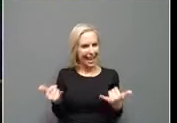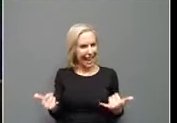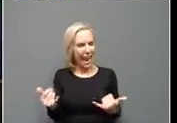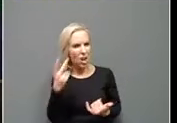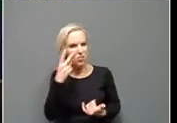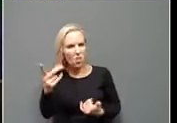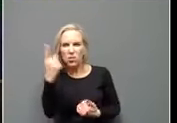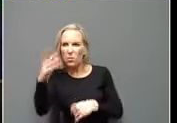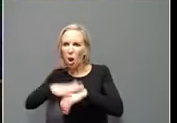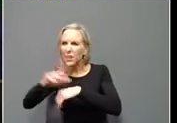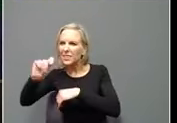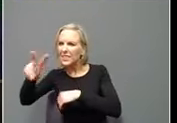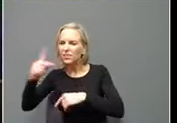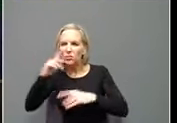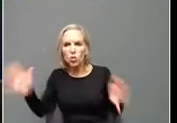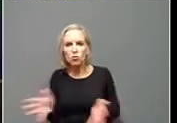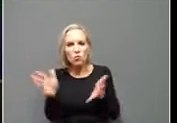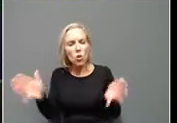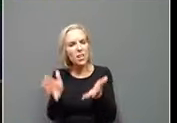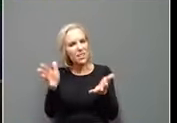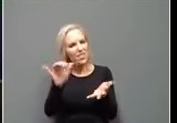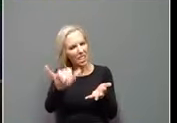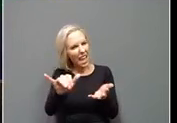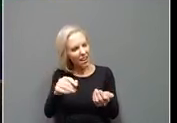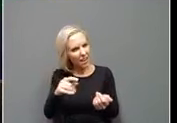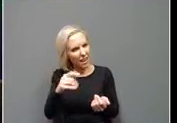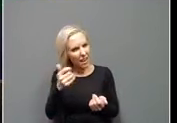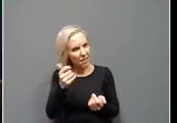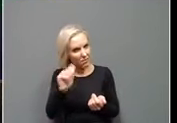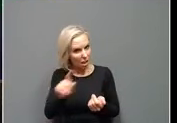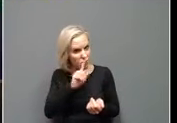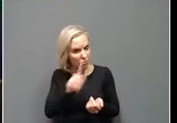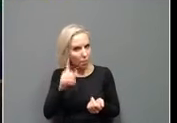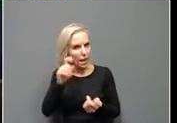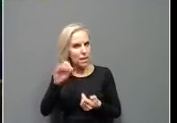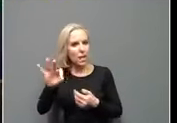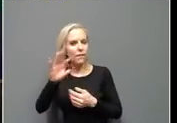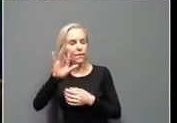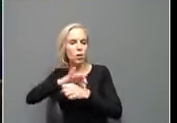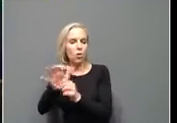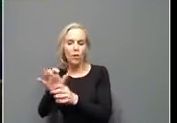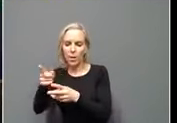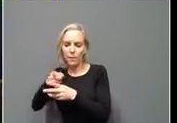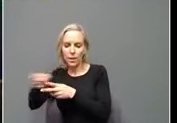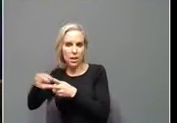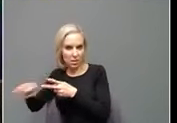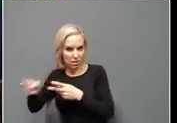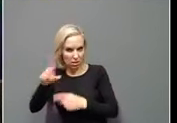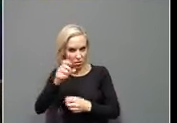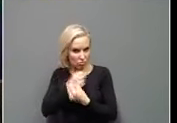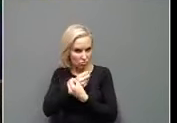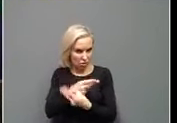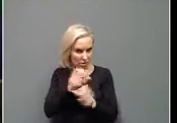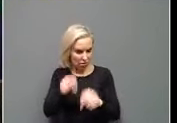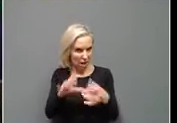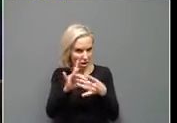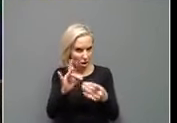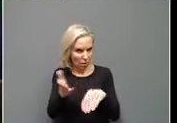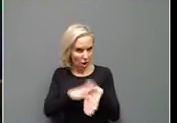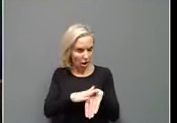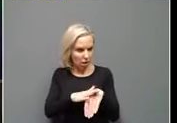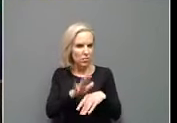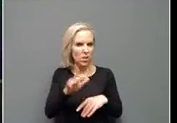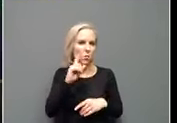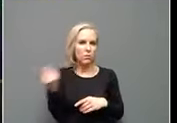help with the variance. And I'm wondering if Dr. Stack has anything to comment on that. Okay. Um, uh, he he'll come up and